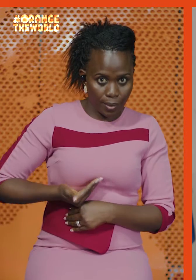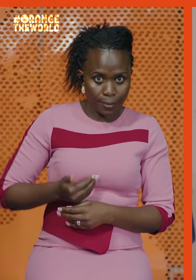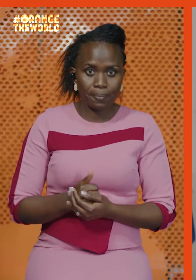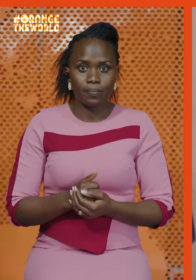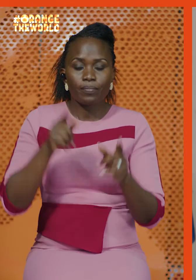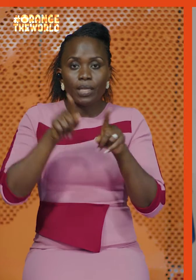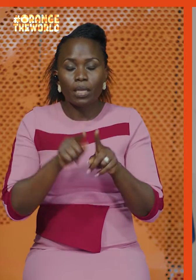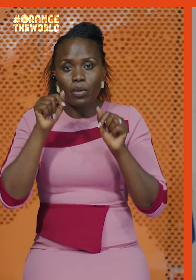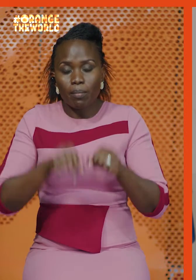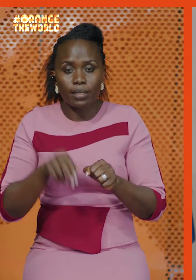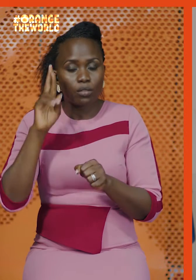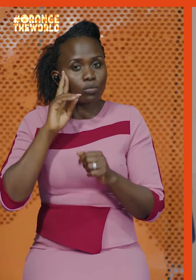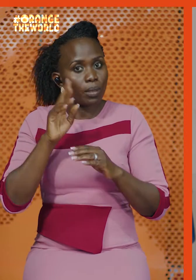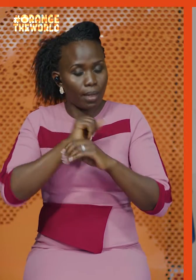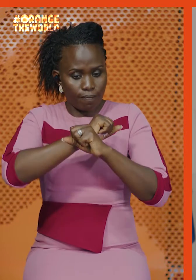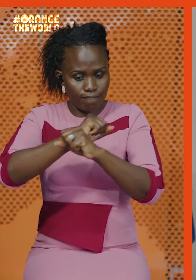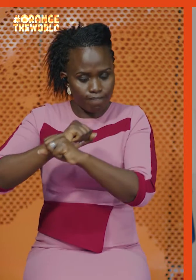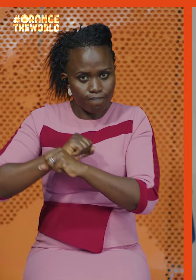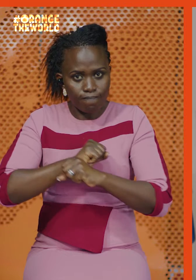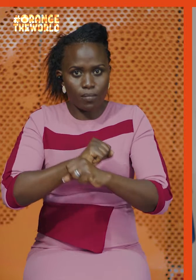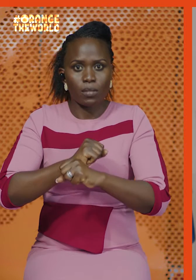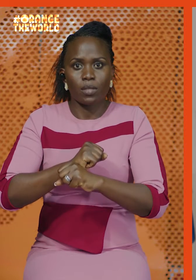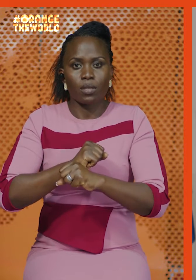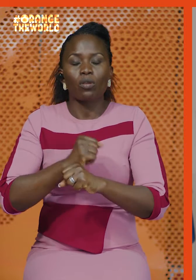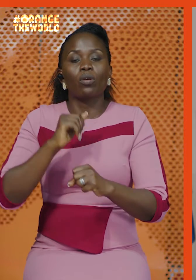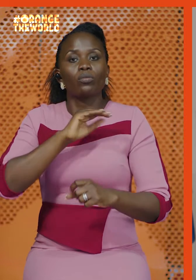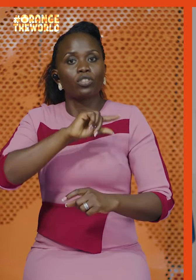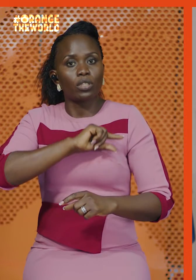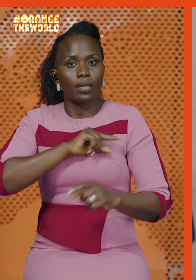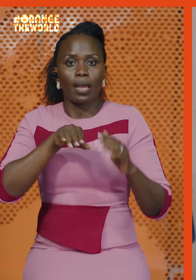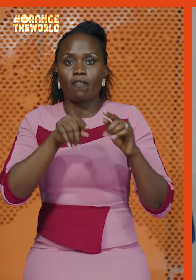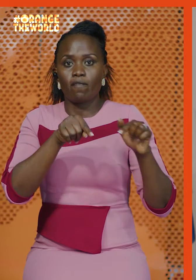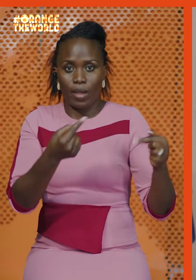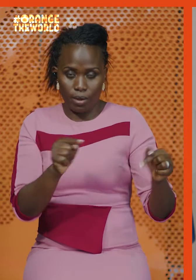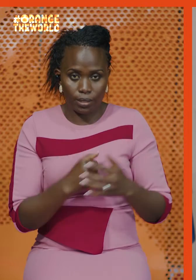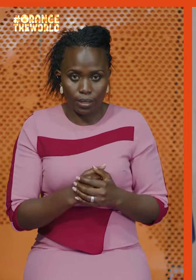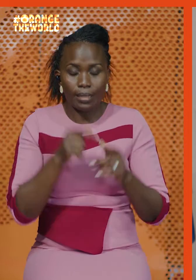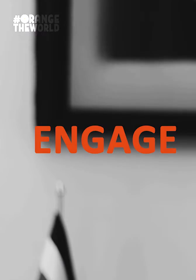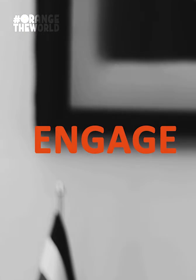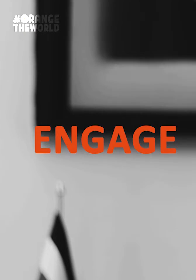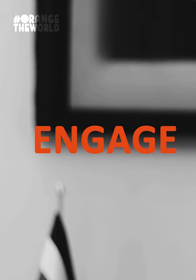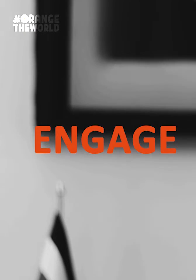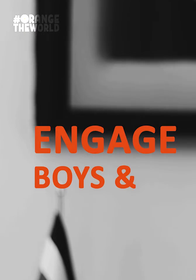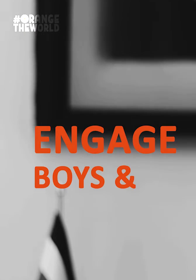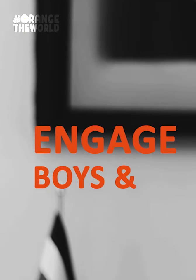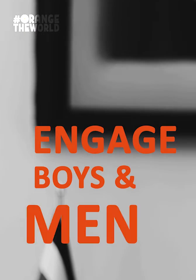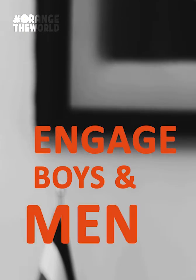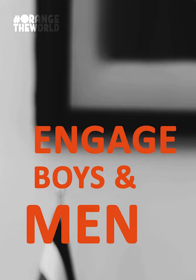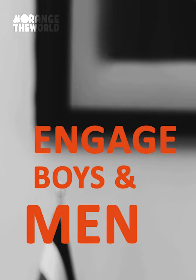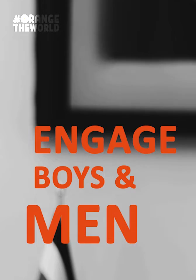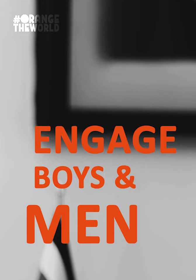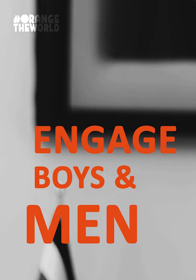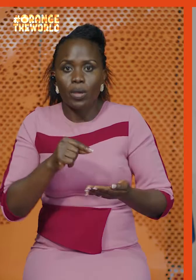But we also need to look at the prevention of gender-based violence and that's why we also need to engage boys